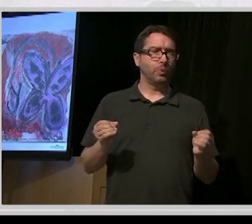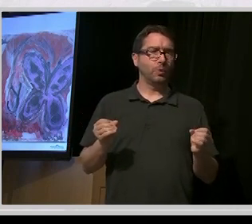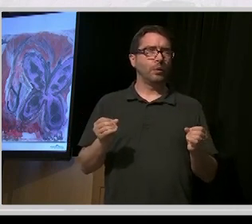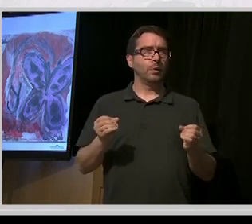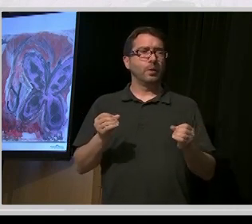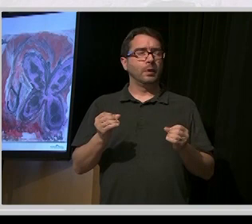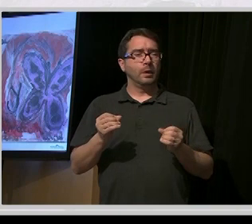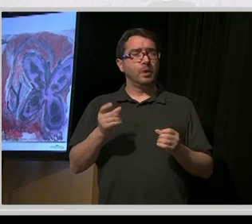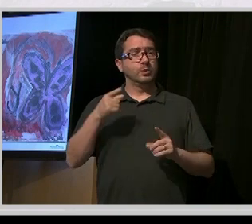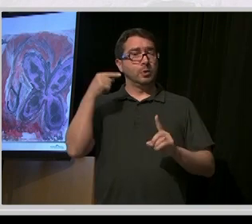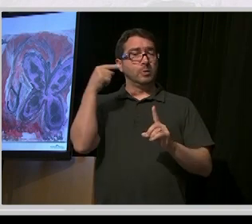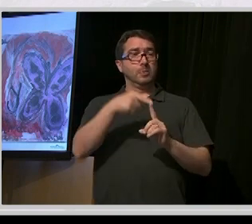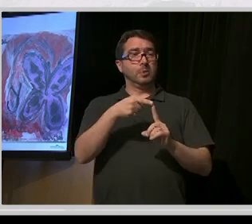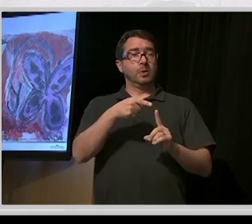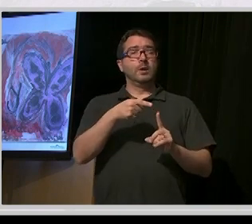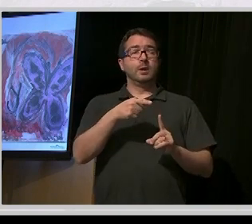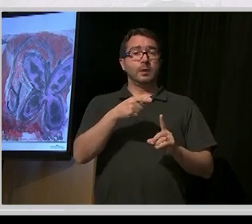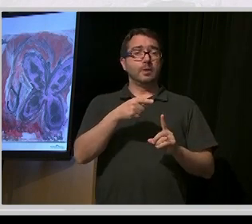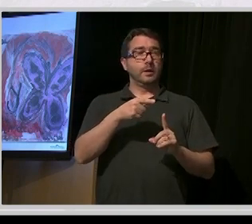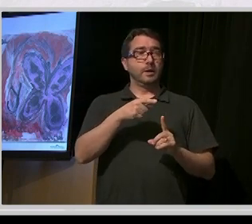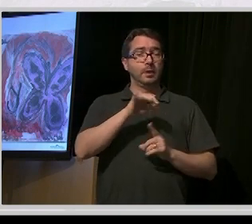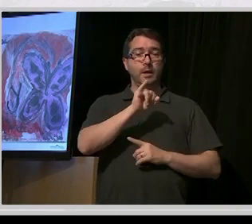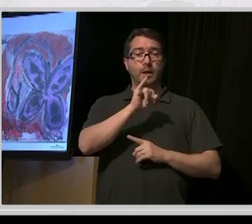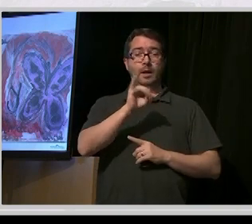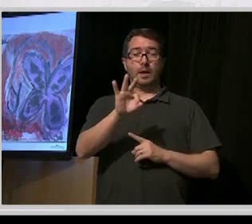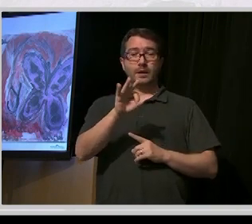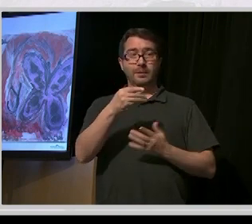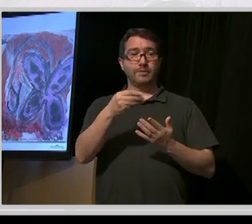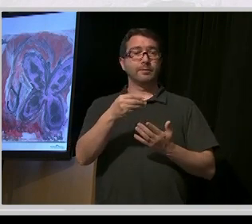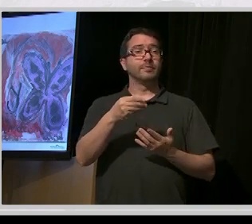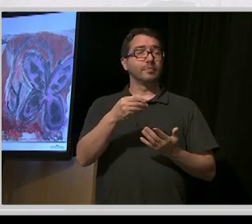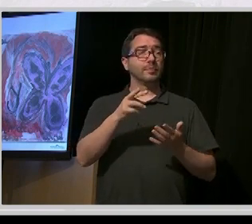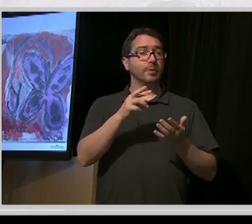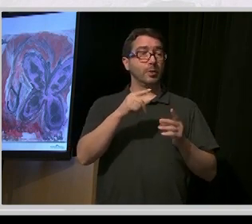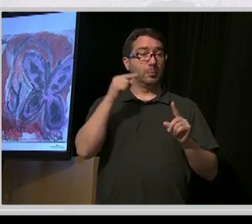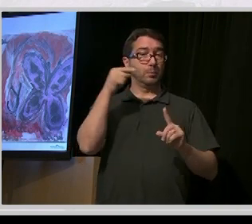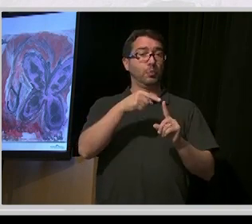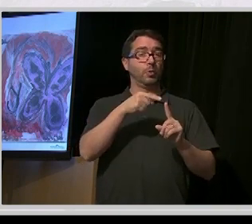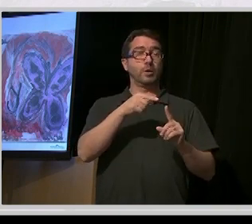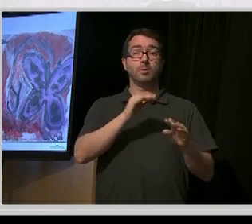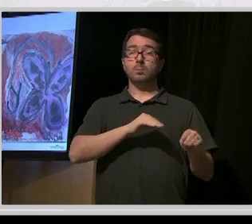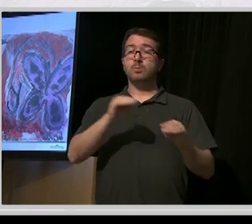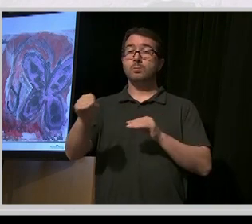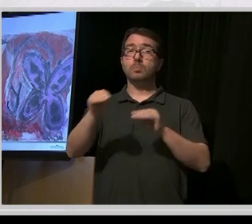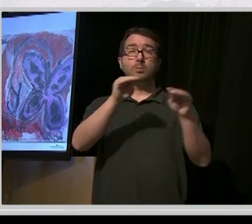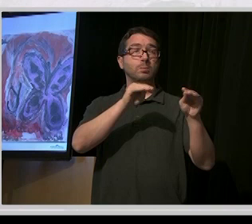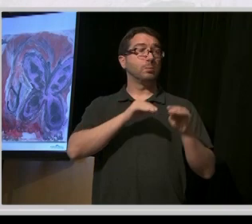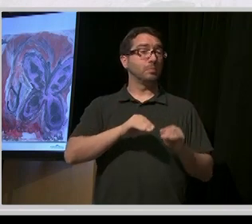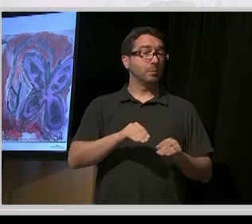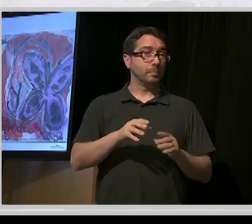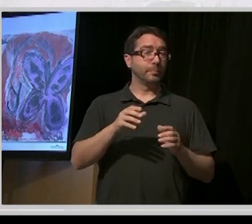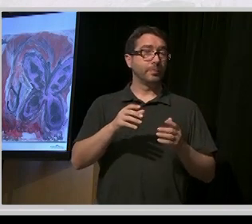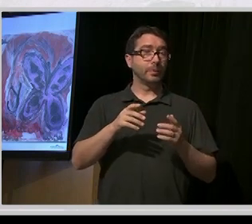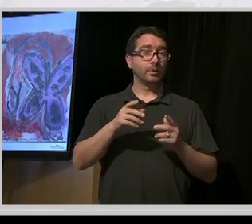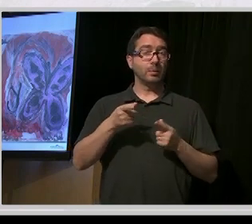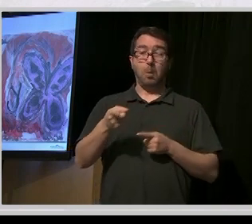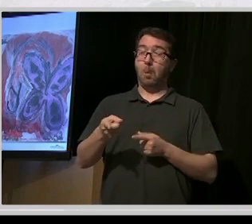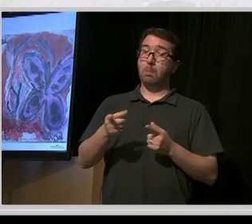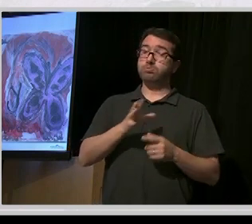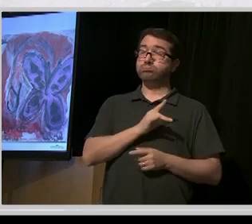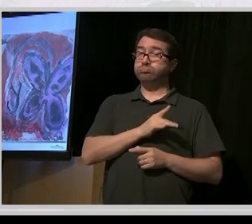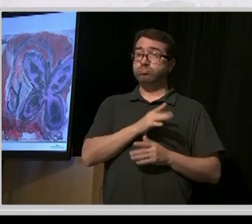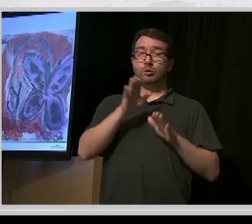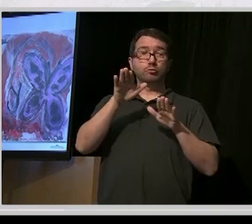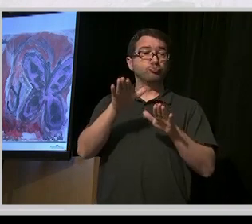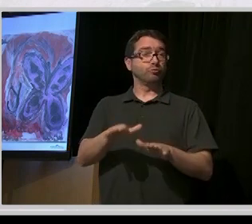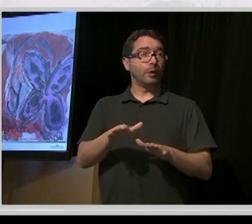create with individualized budgets and funding is portability. The fact that someone says, you know, this has been great, but I'm ready to